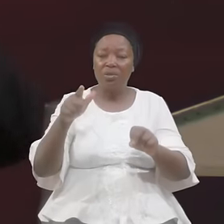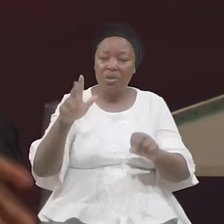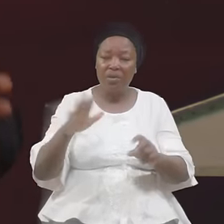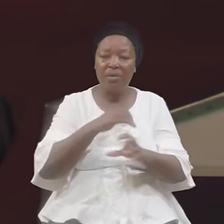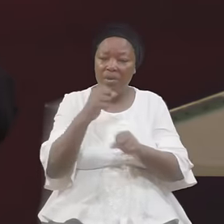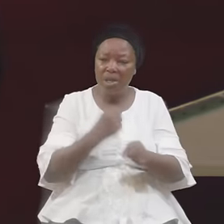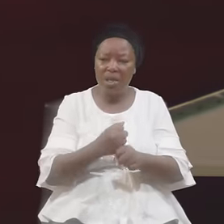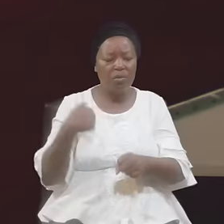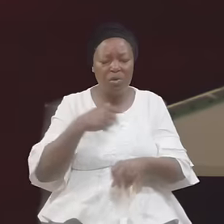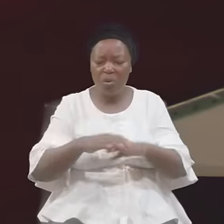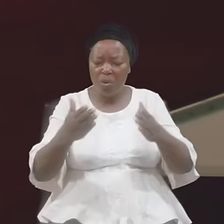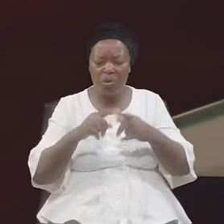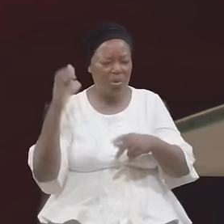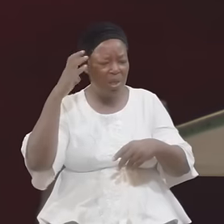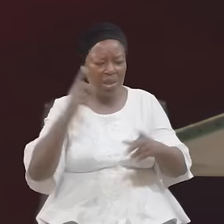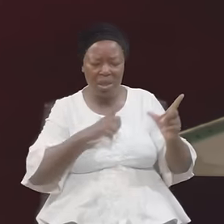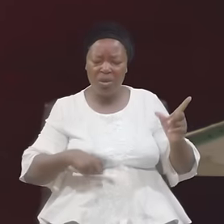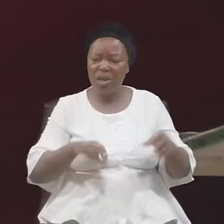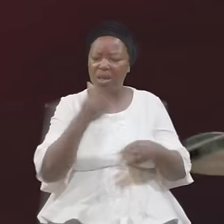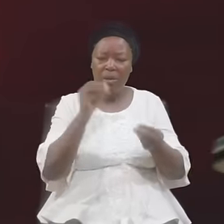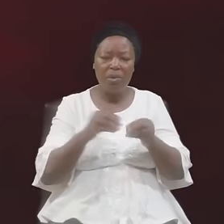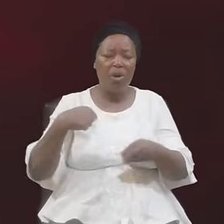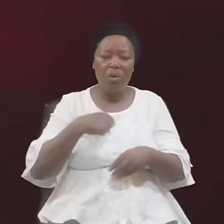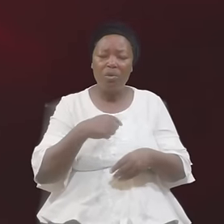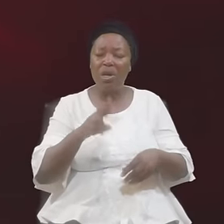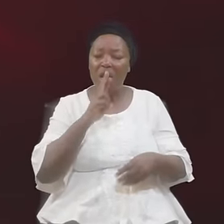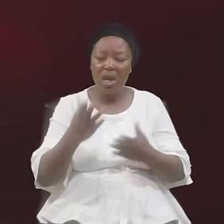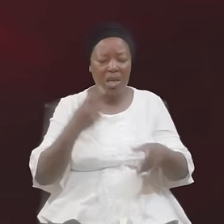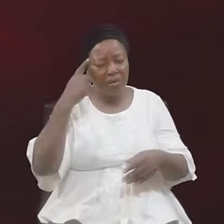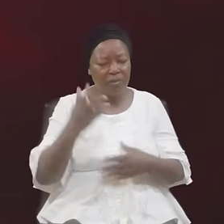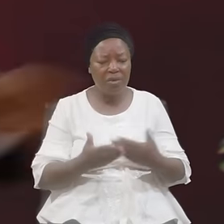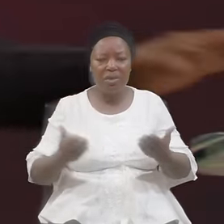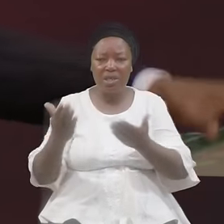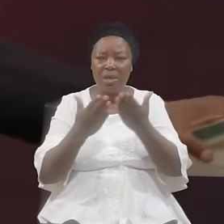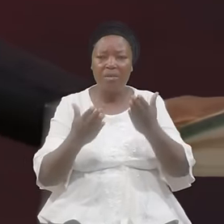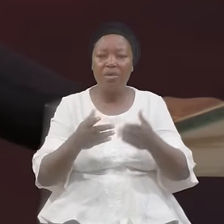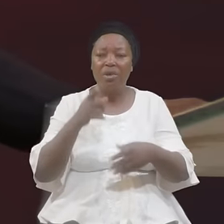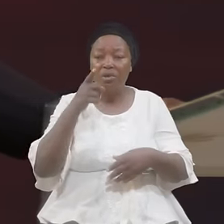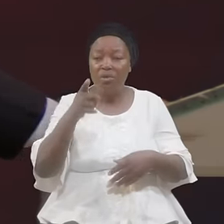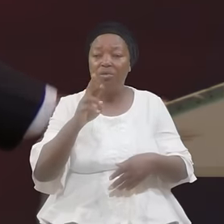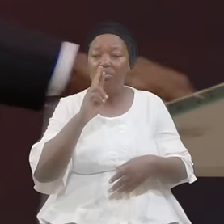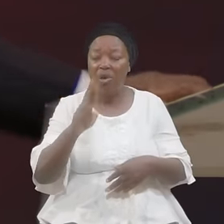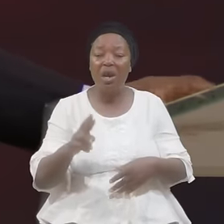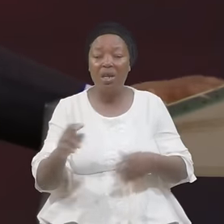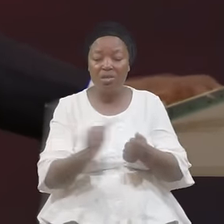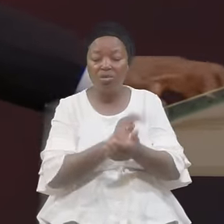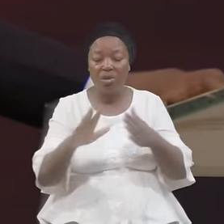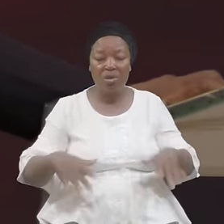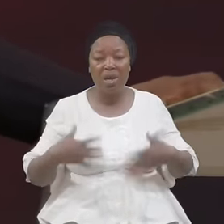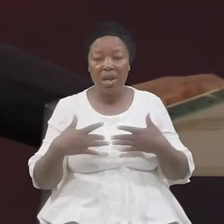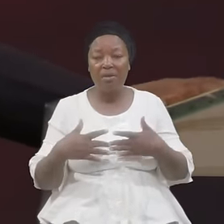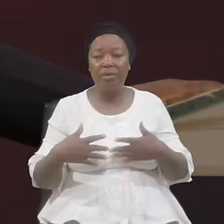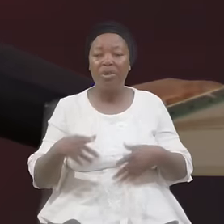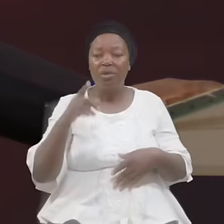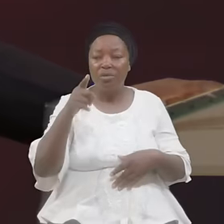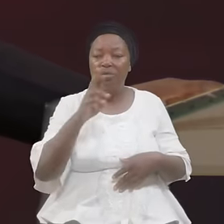Here We Are For Service You Are Disqualified They're Trying